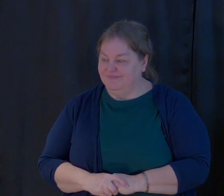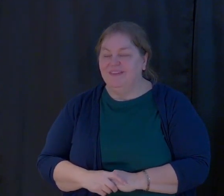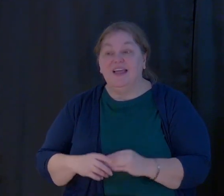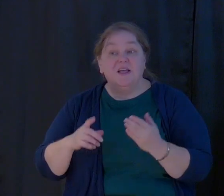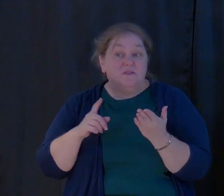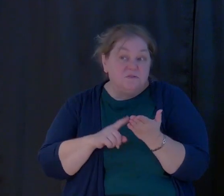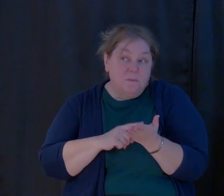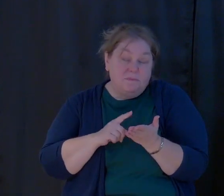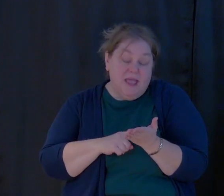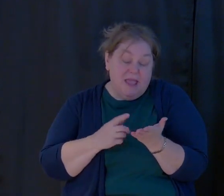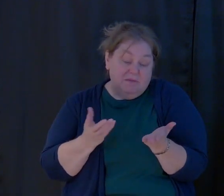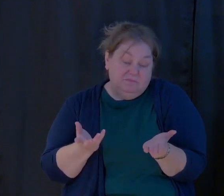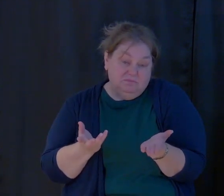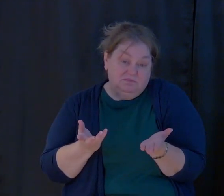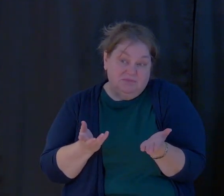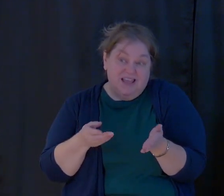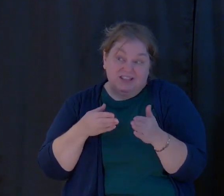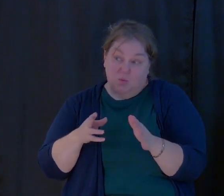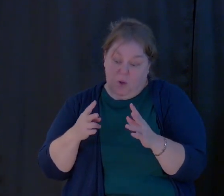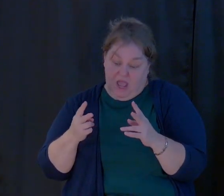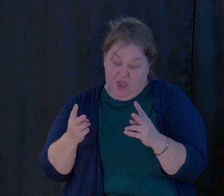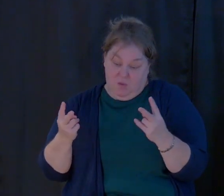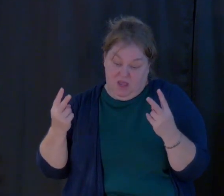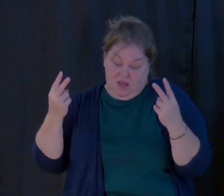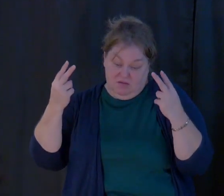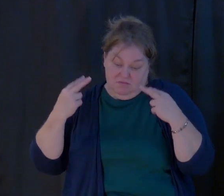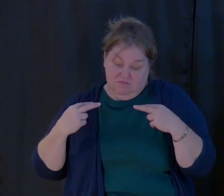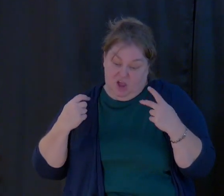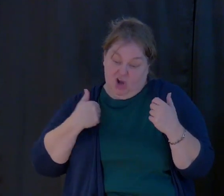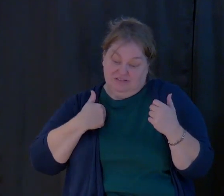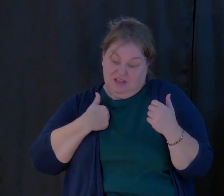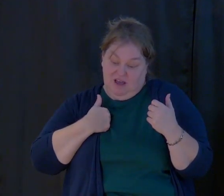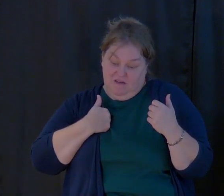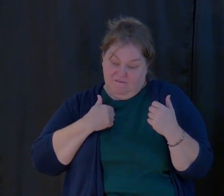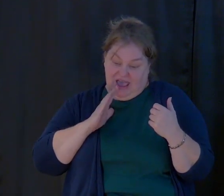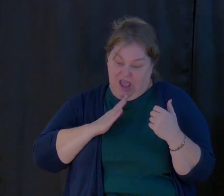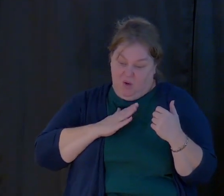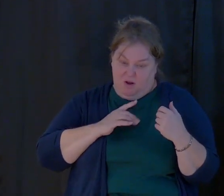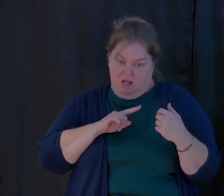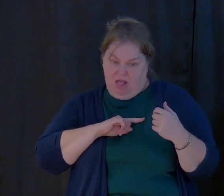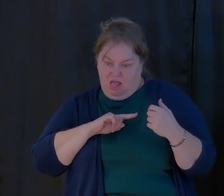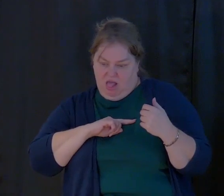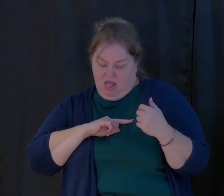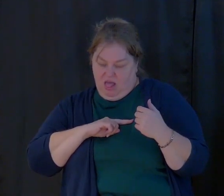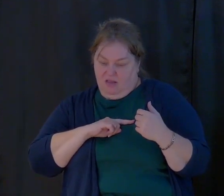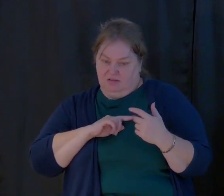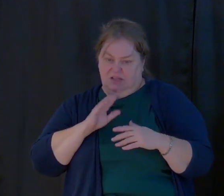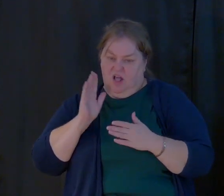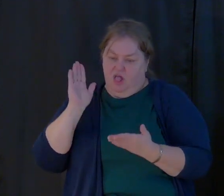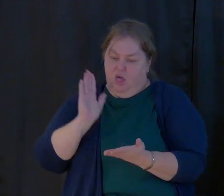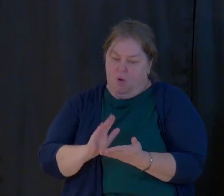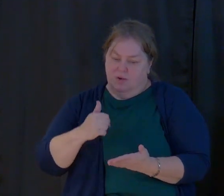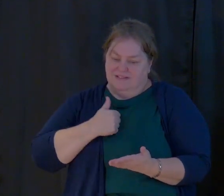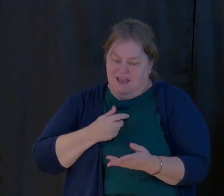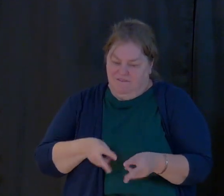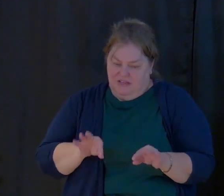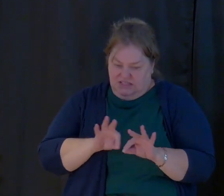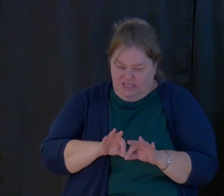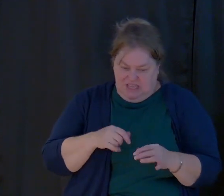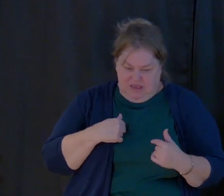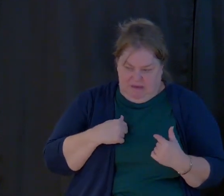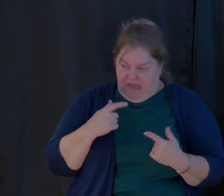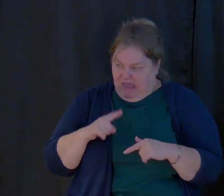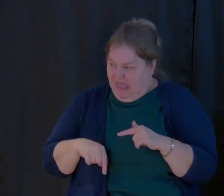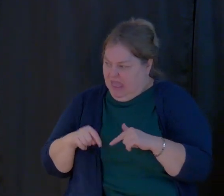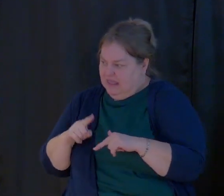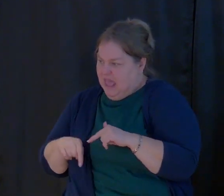Sometimes, it's the way we look at ourselves. Low self-esteem or I don't have anything more to